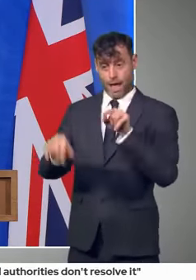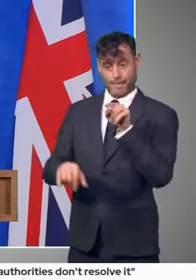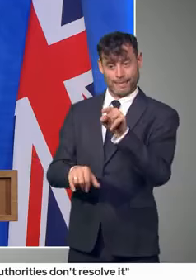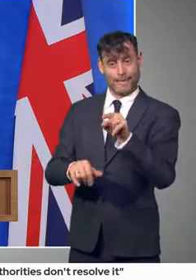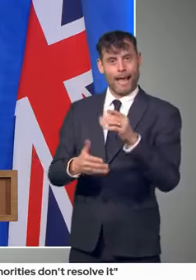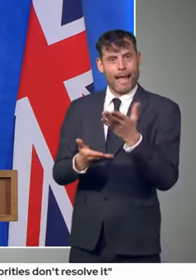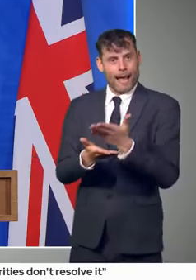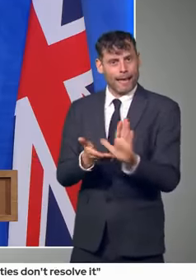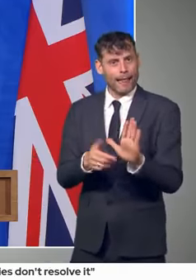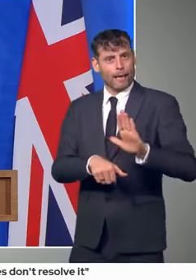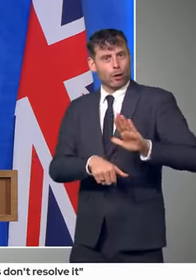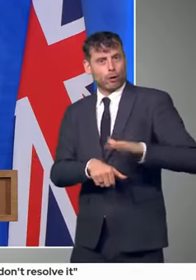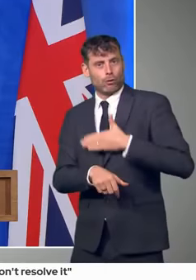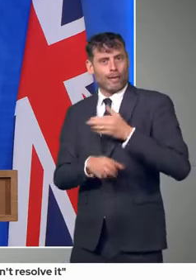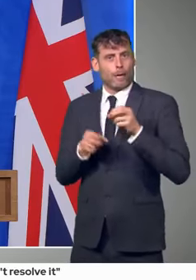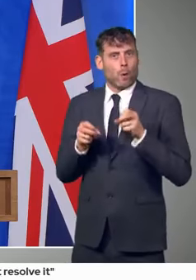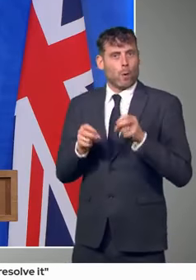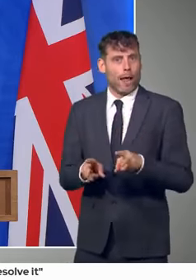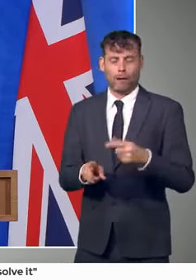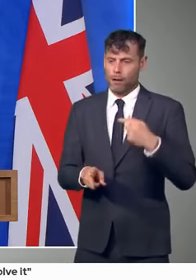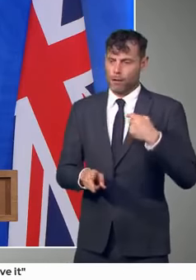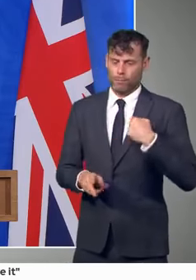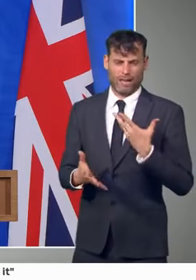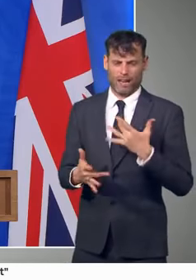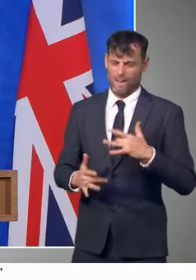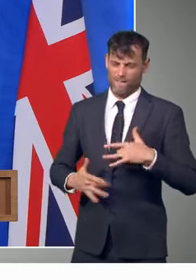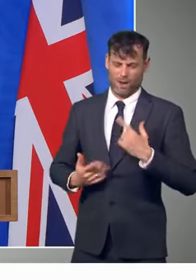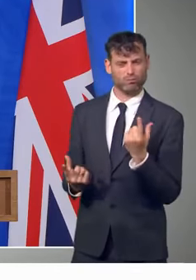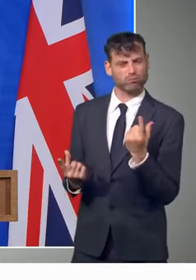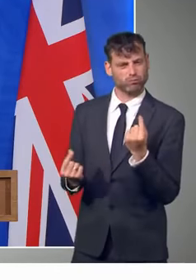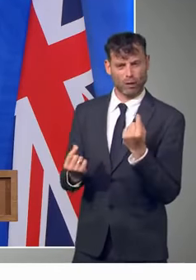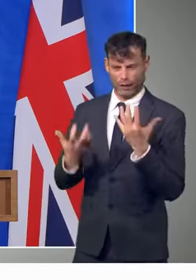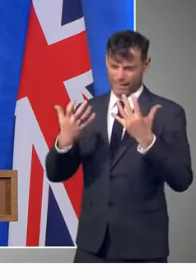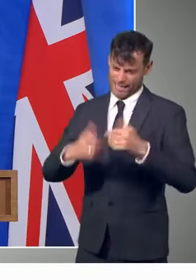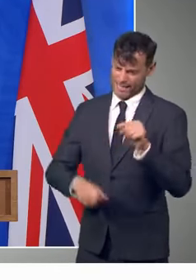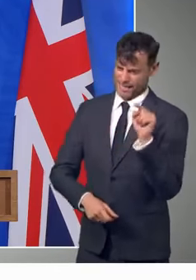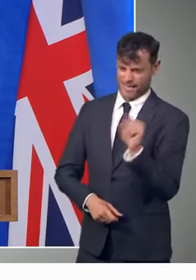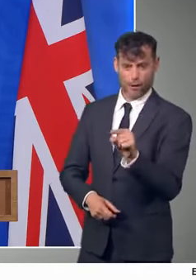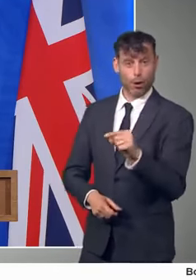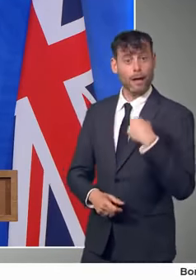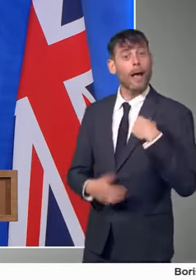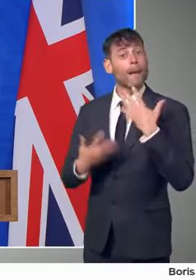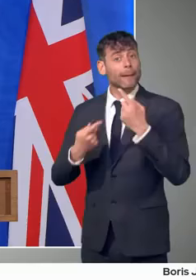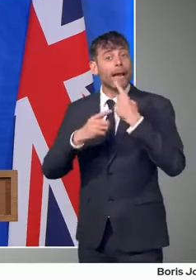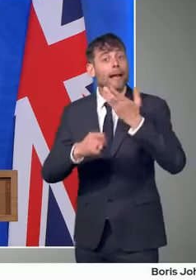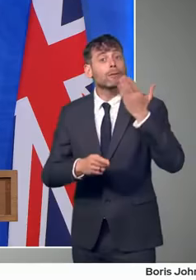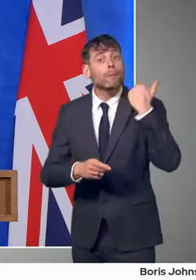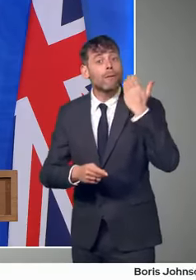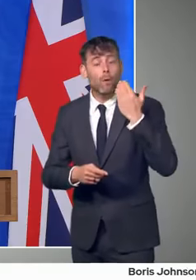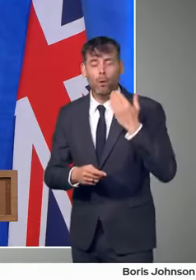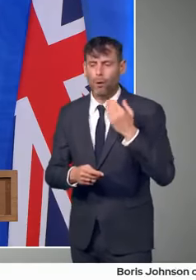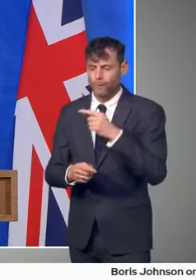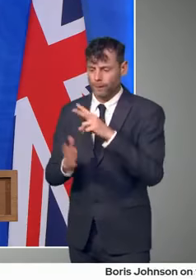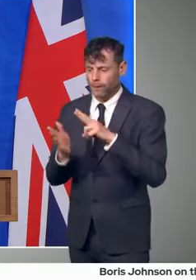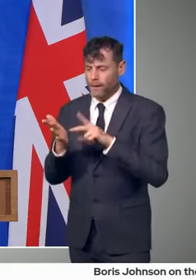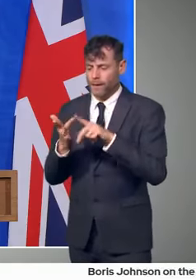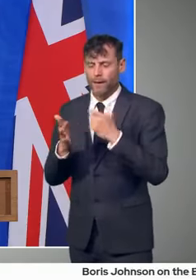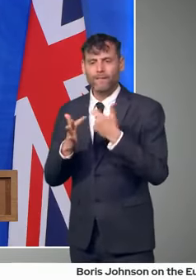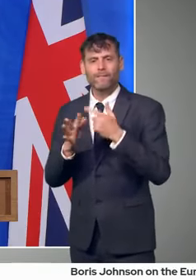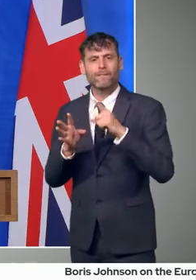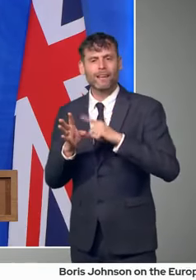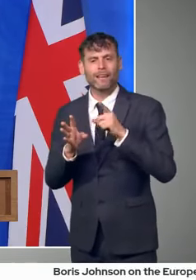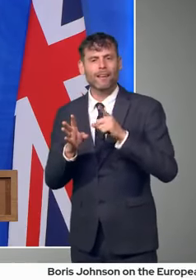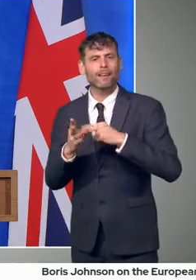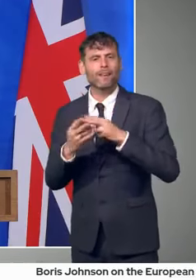I'm, I'm a technological optimist. As I said in my earlier answer, I think to, to Vicky Young of the, of the BBC, I think we can do it. And,